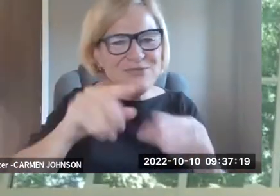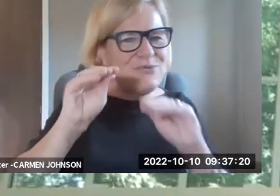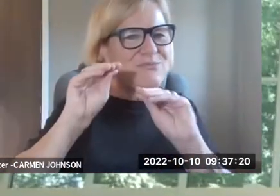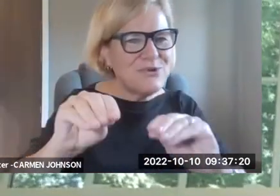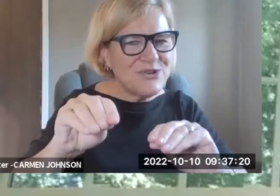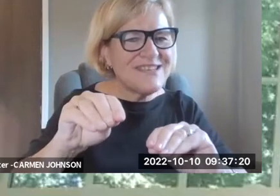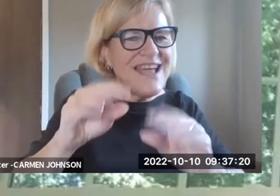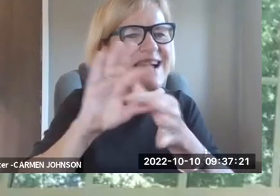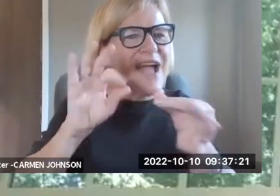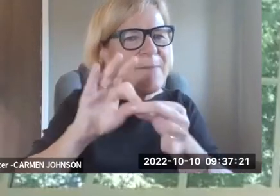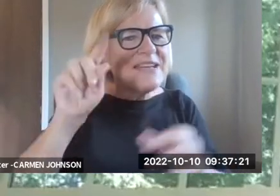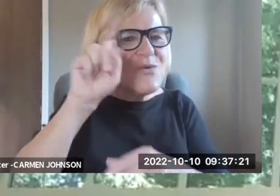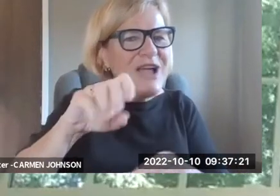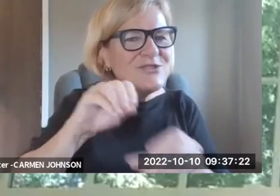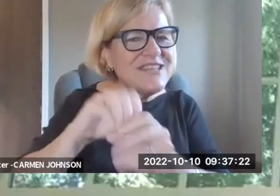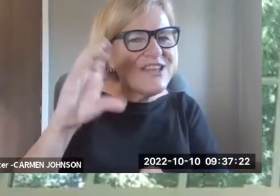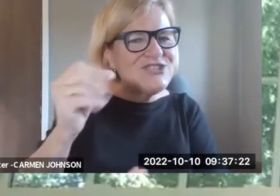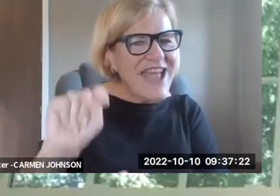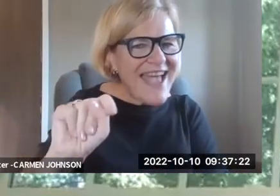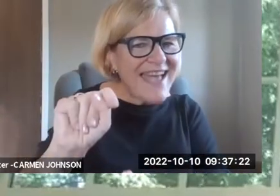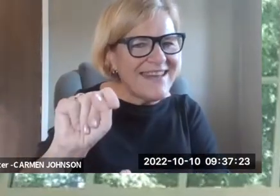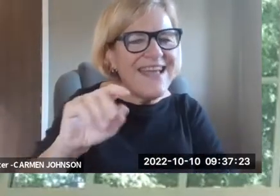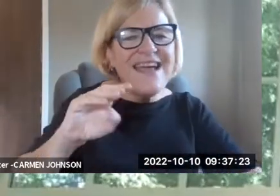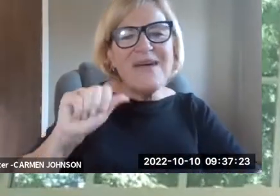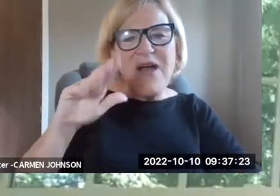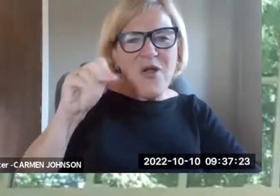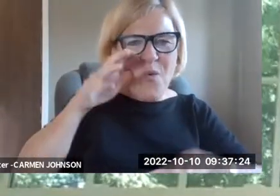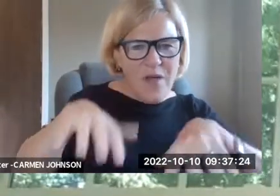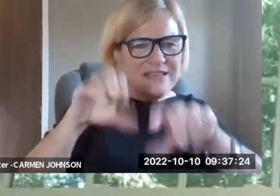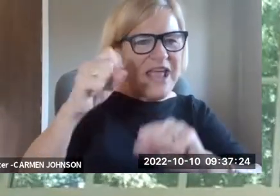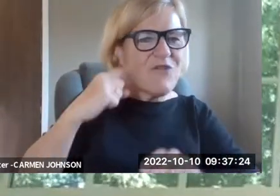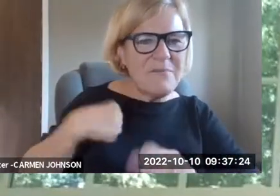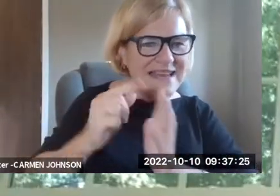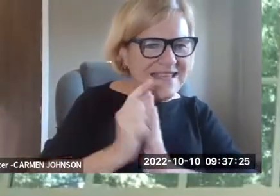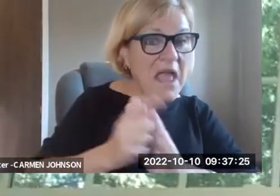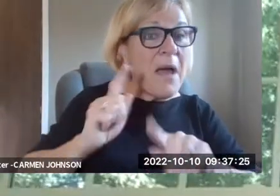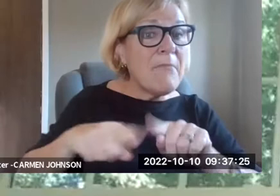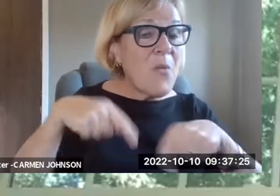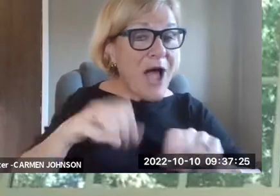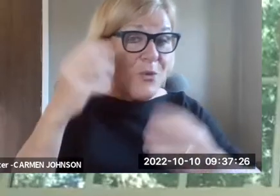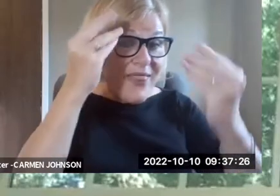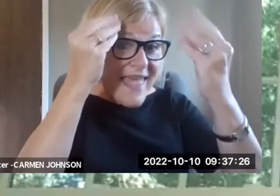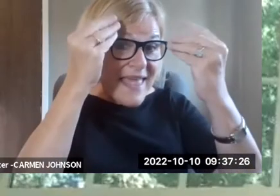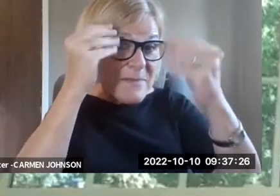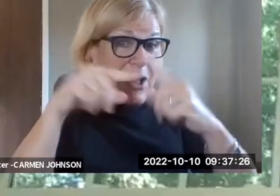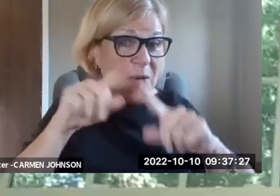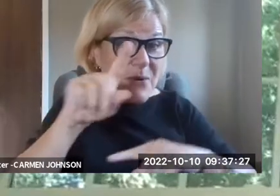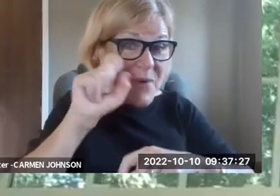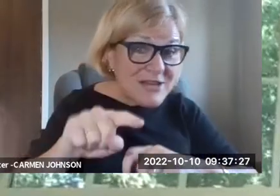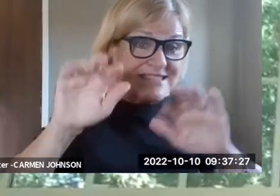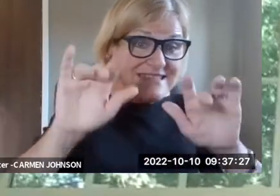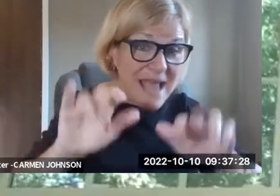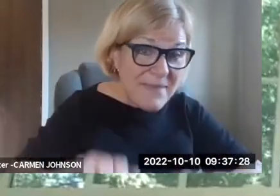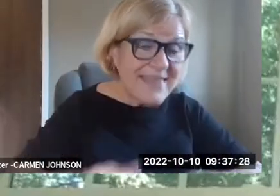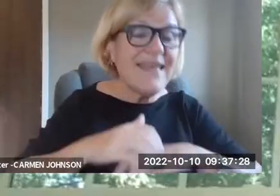So we're going to start the more interactive part now, um, and I invite you all to put, um, comments and questions into the chat,